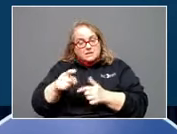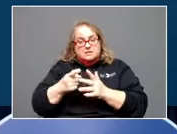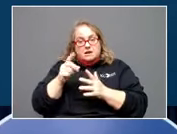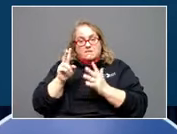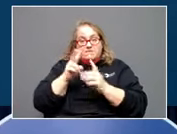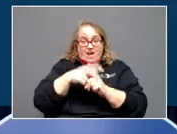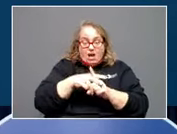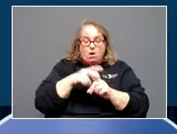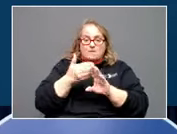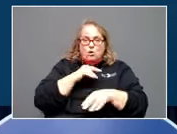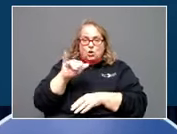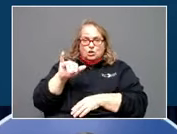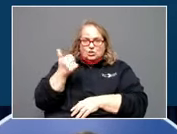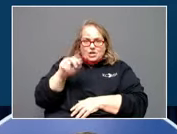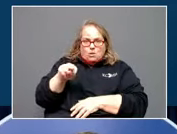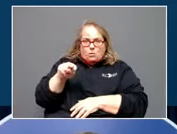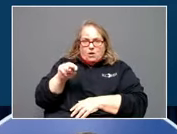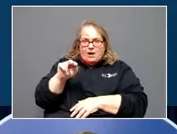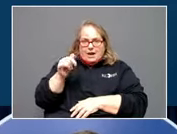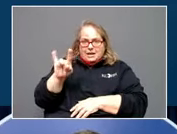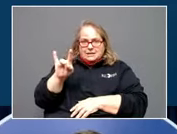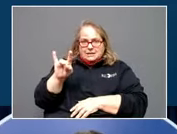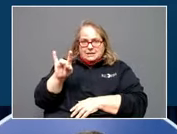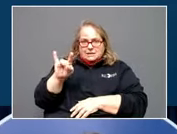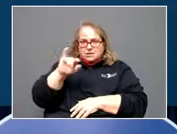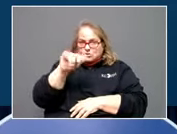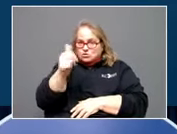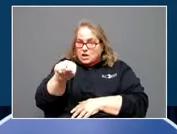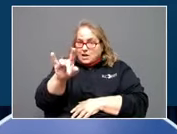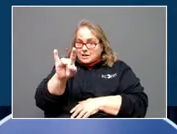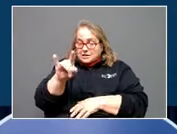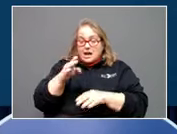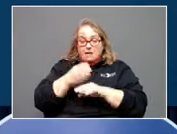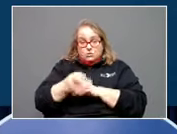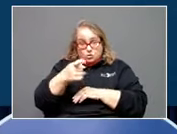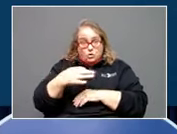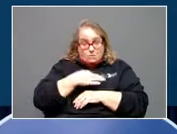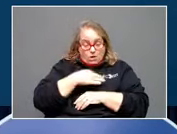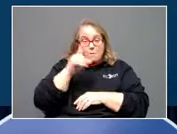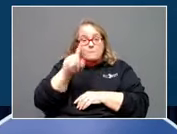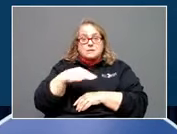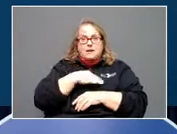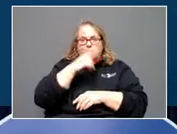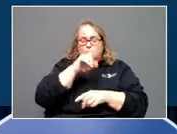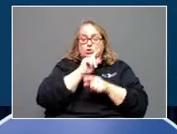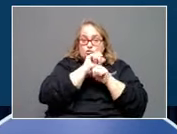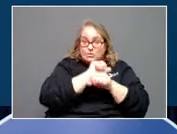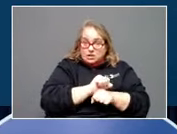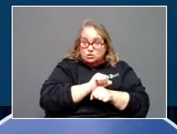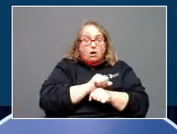18th. And after claimants apply, remember, you have to apply for traditional. You can attend an in-person session